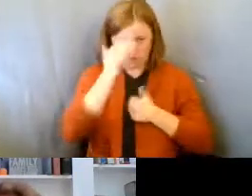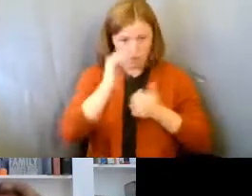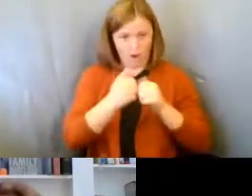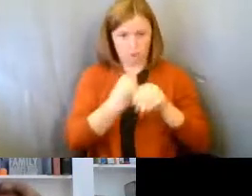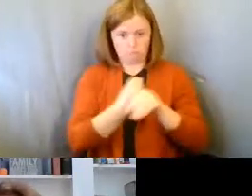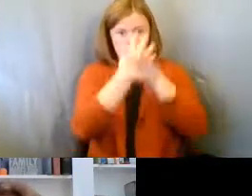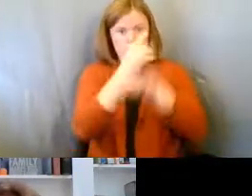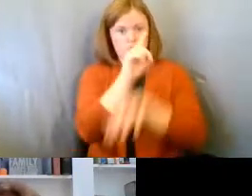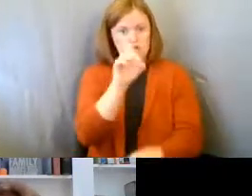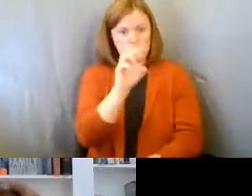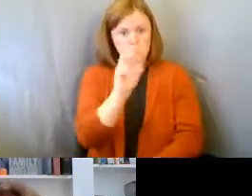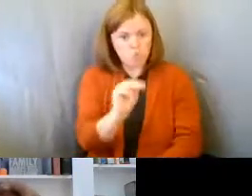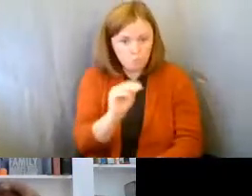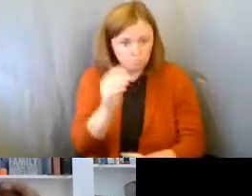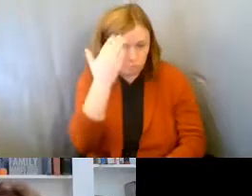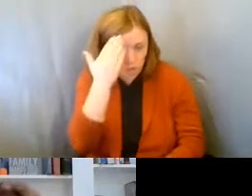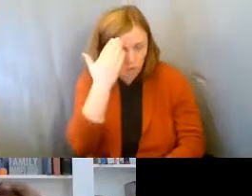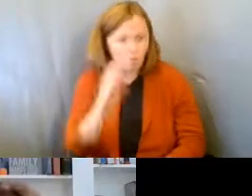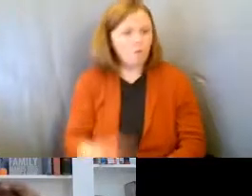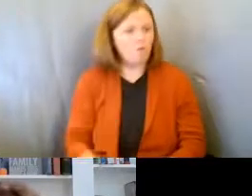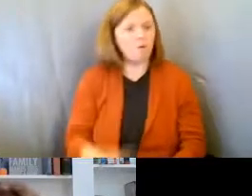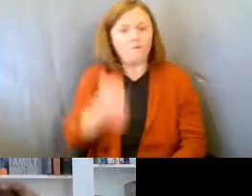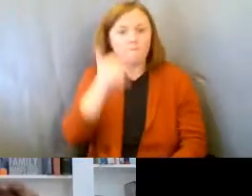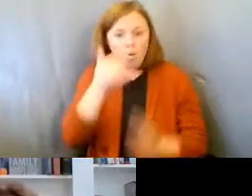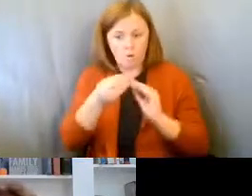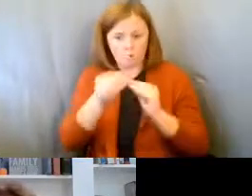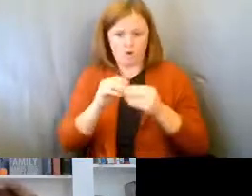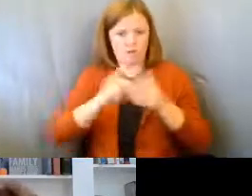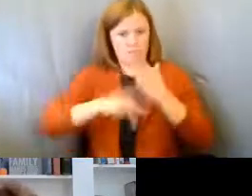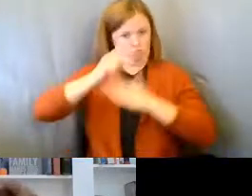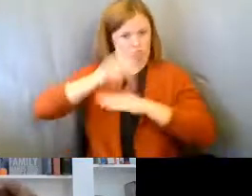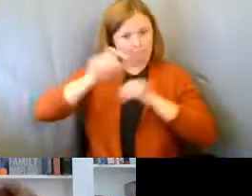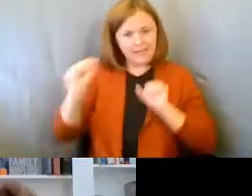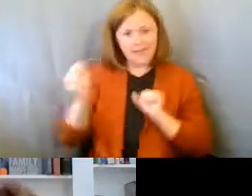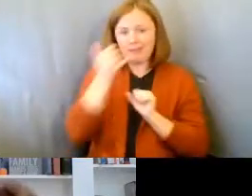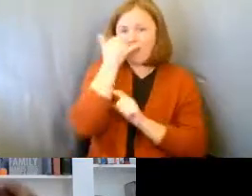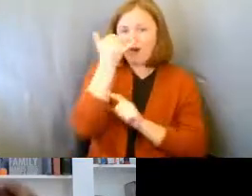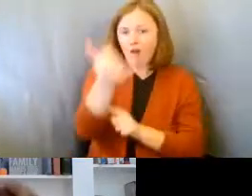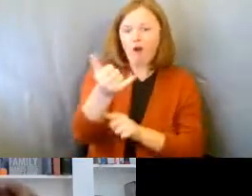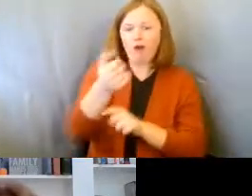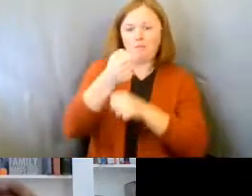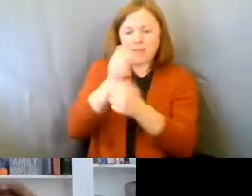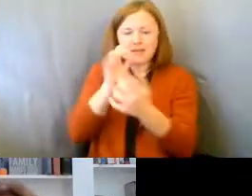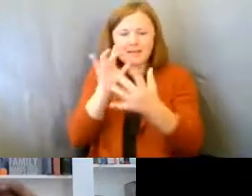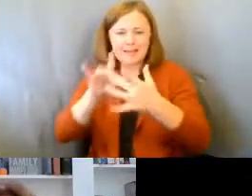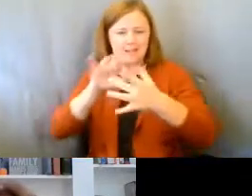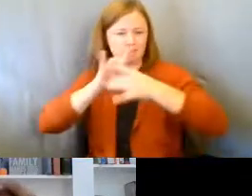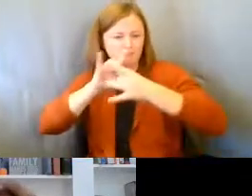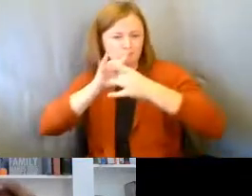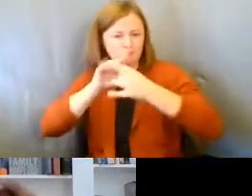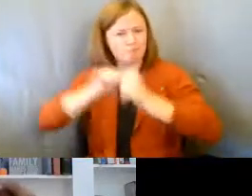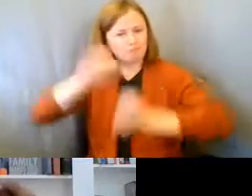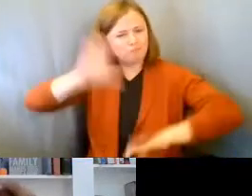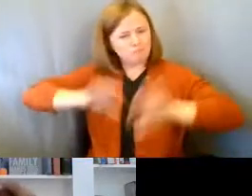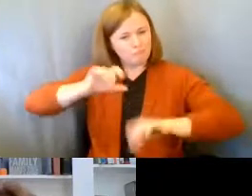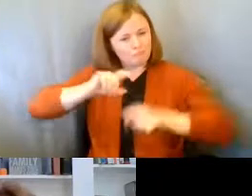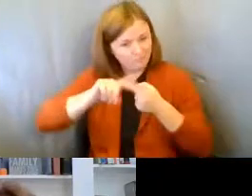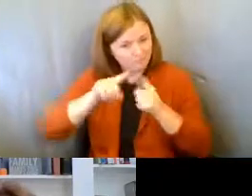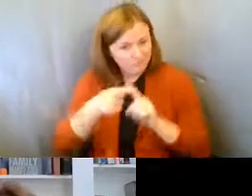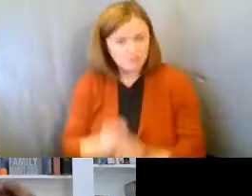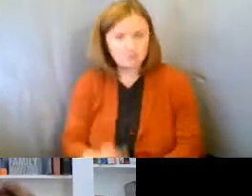or do they have the phone numbers programmed? Can they call and make that connection? If they're not